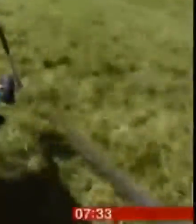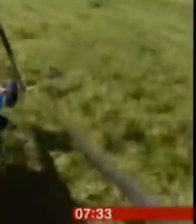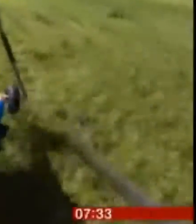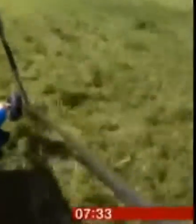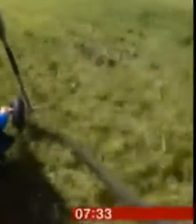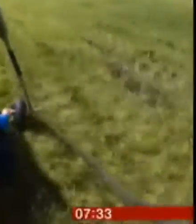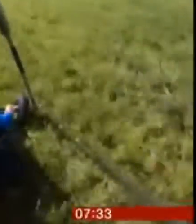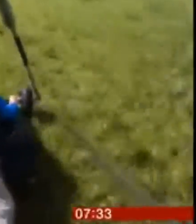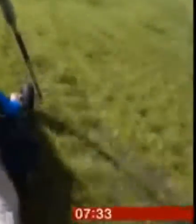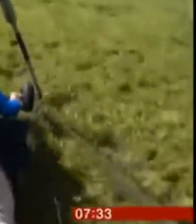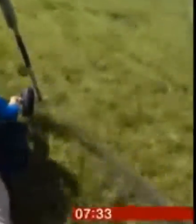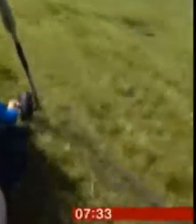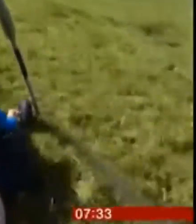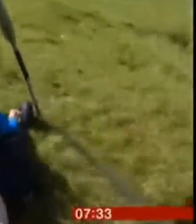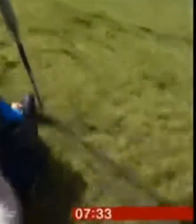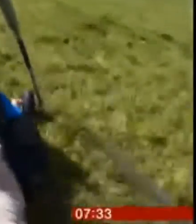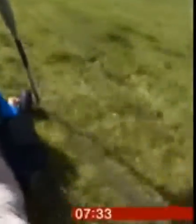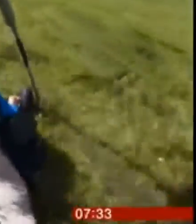of it.